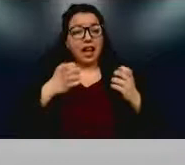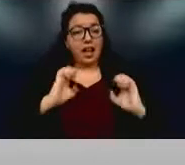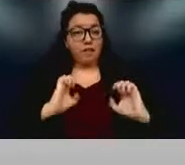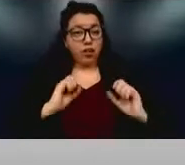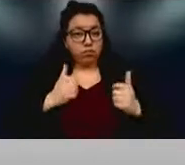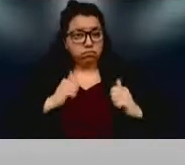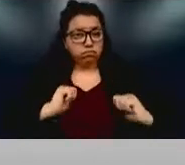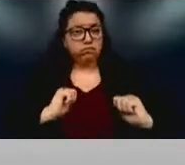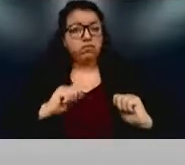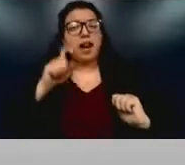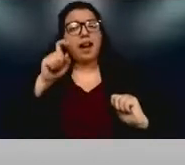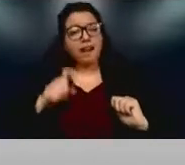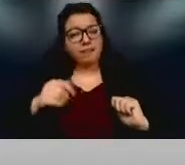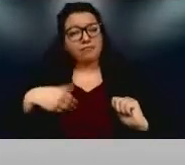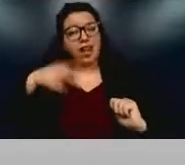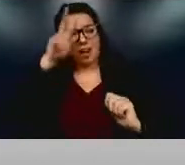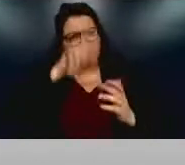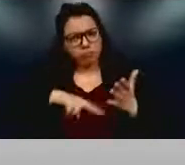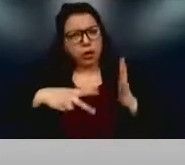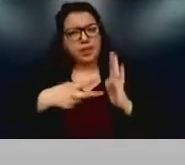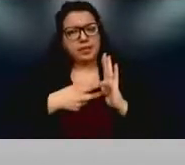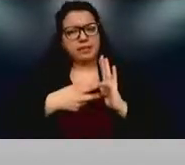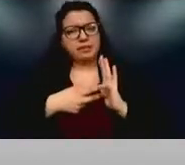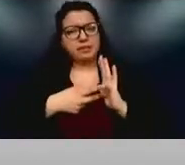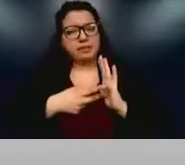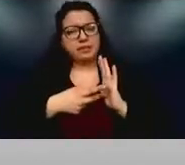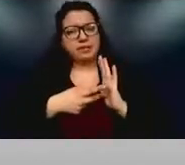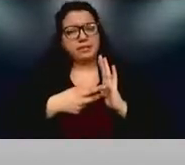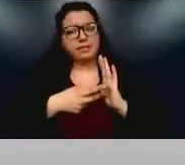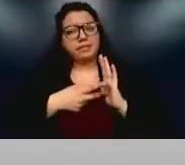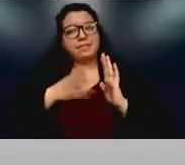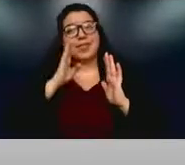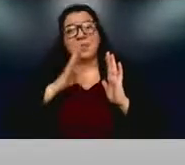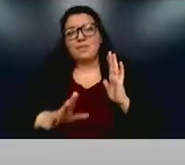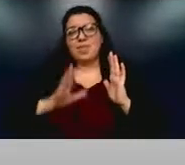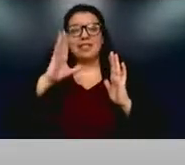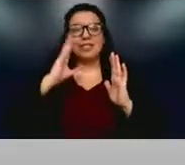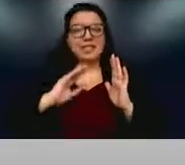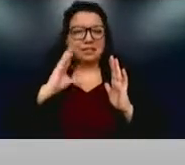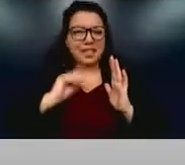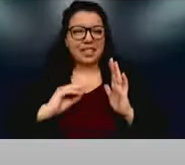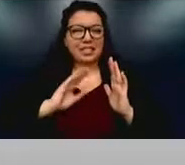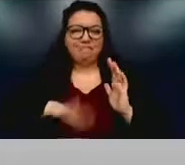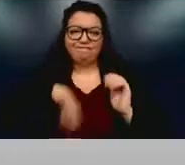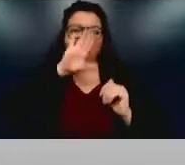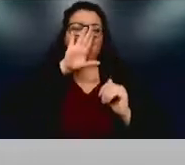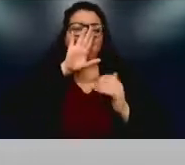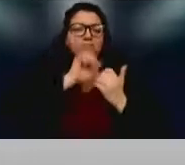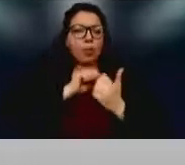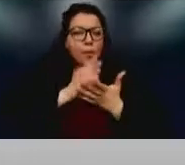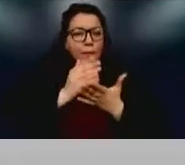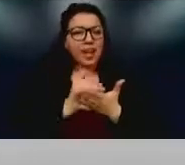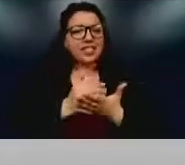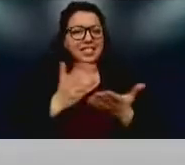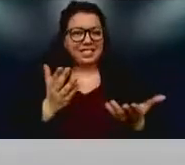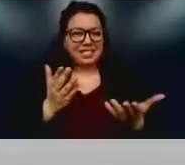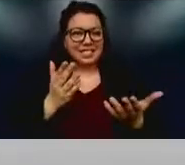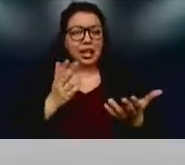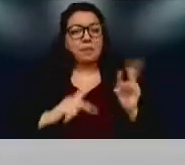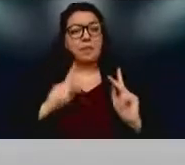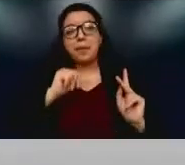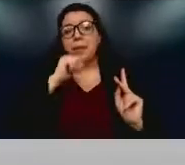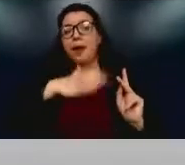purposeful, I think. And so, yeah, you run into, like, the budget, the, the people that are willing to do it.